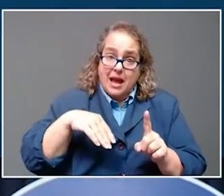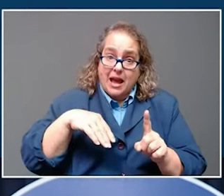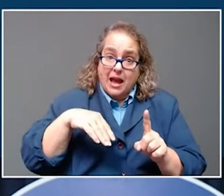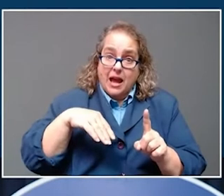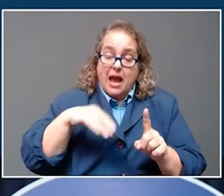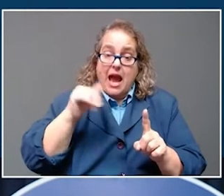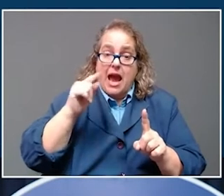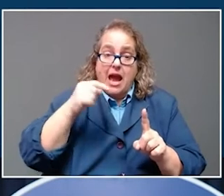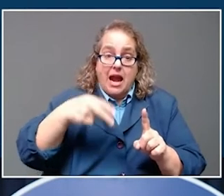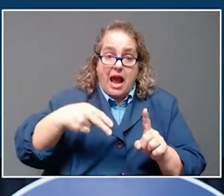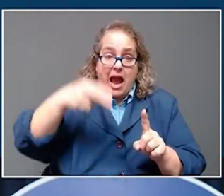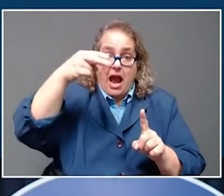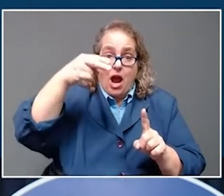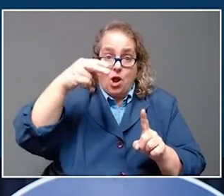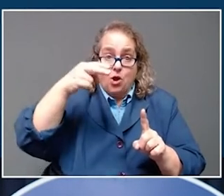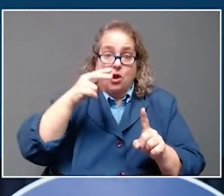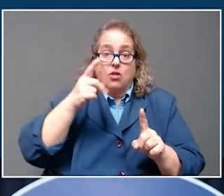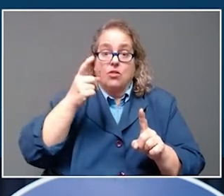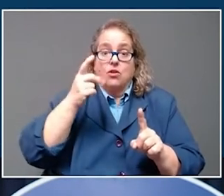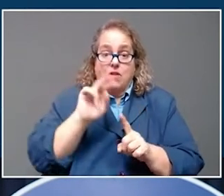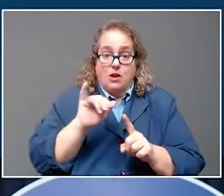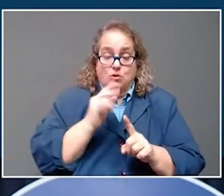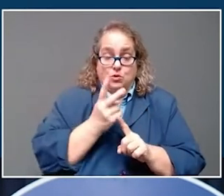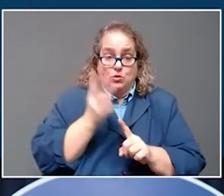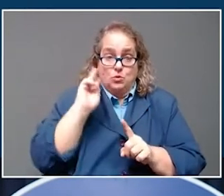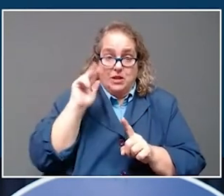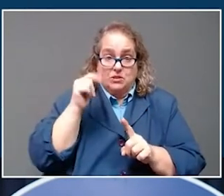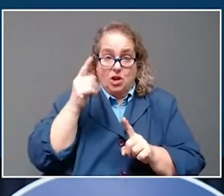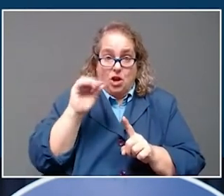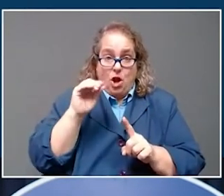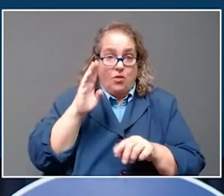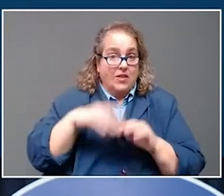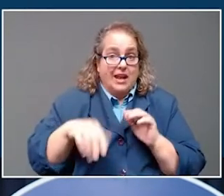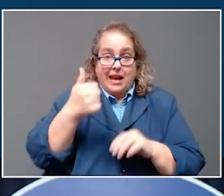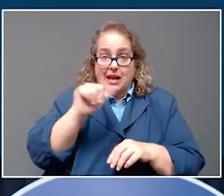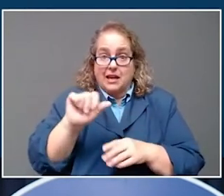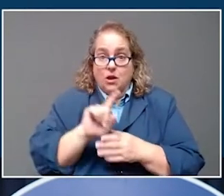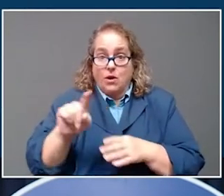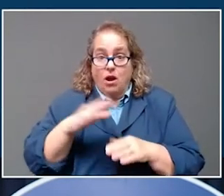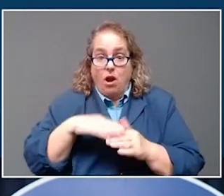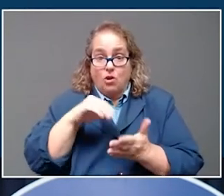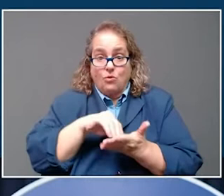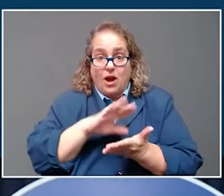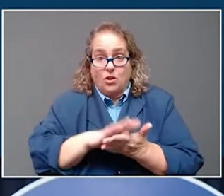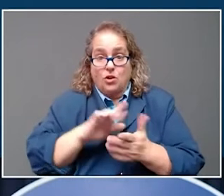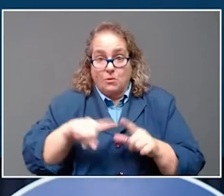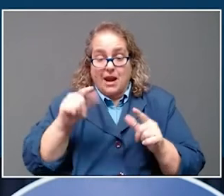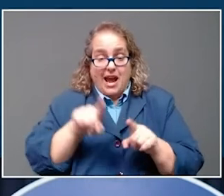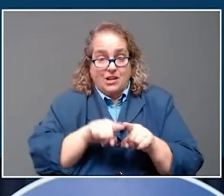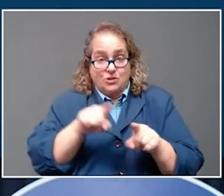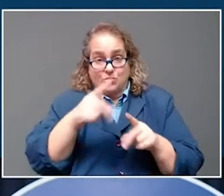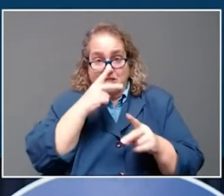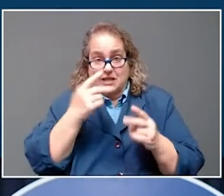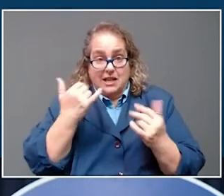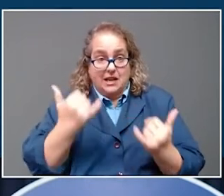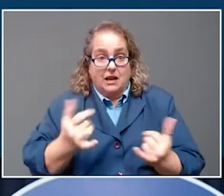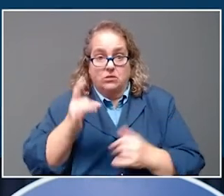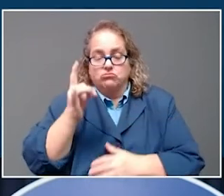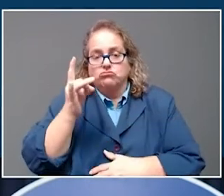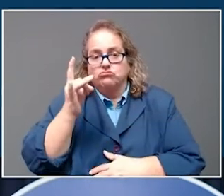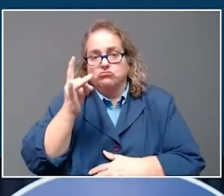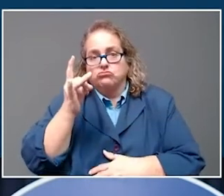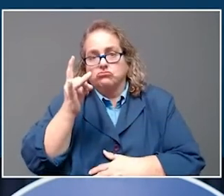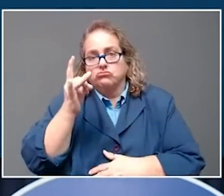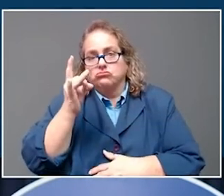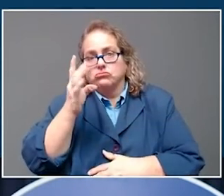two weeks ago was than any other week on record. But as this chart shows you, the increase